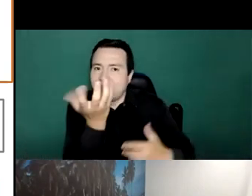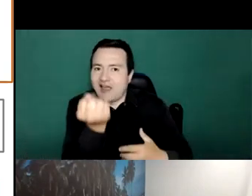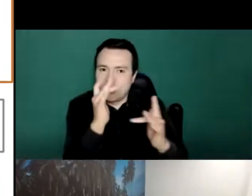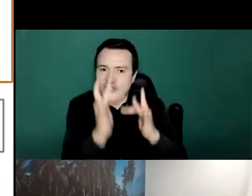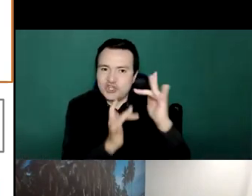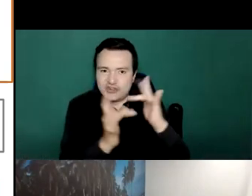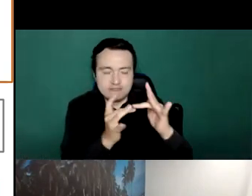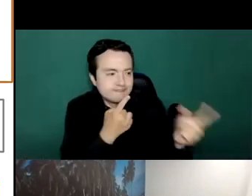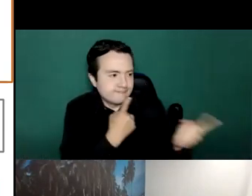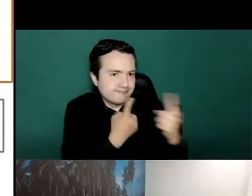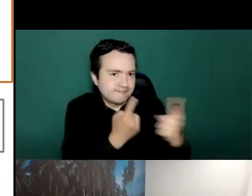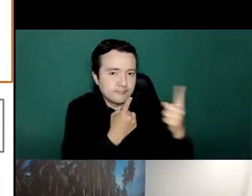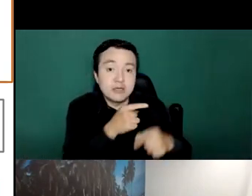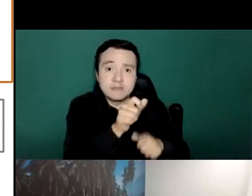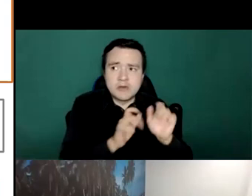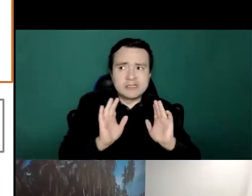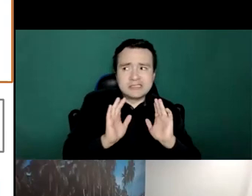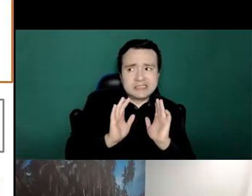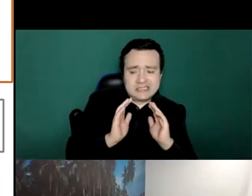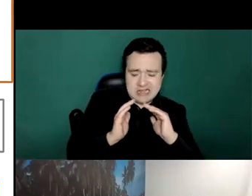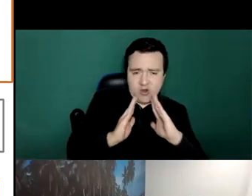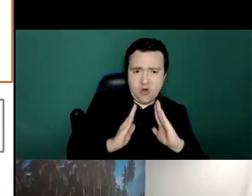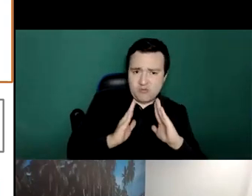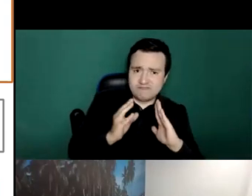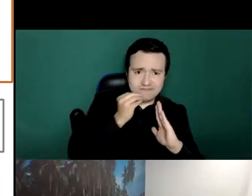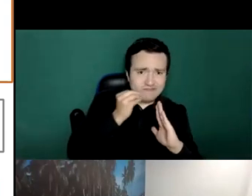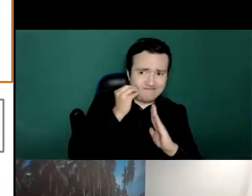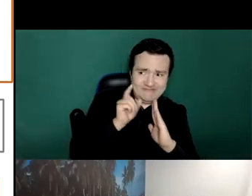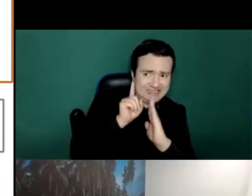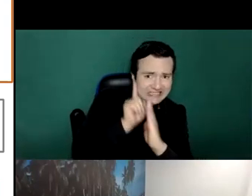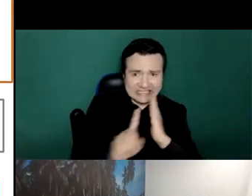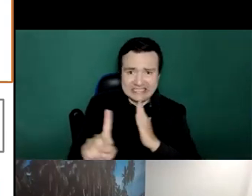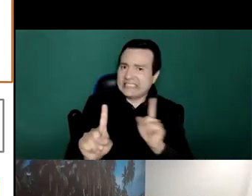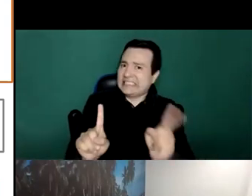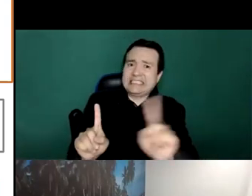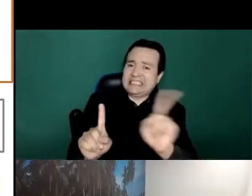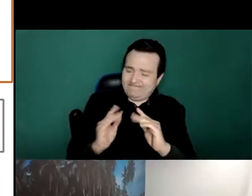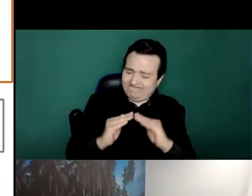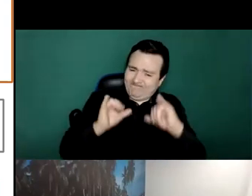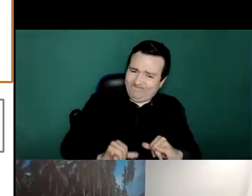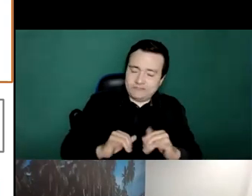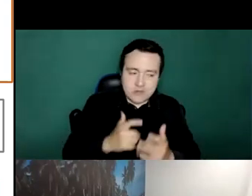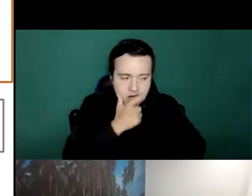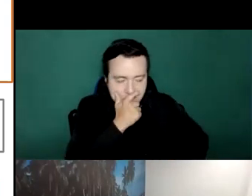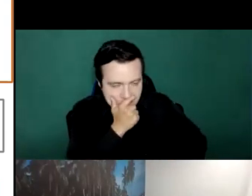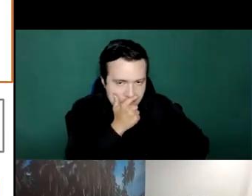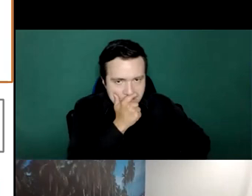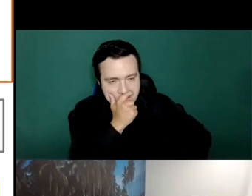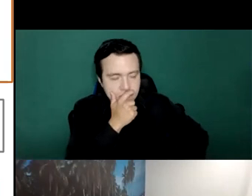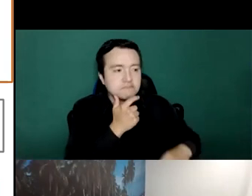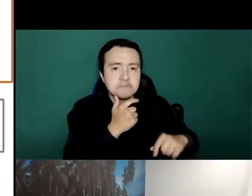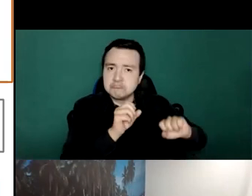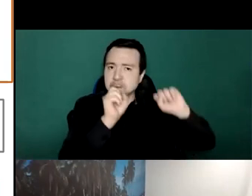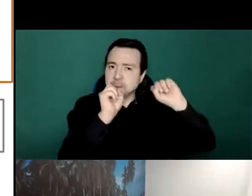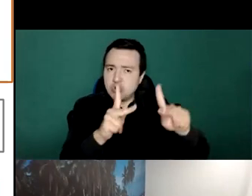those people who could not leave their homes because they felt much anxiety or would have panic attacks